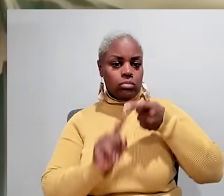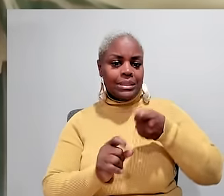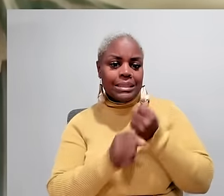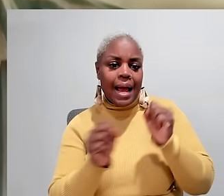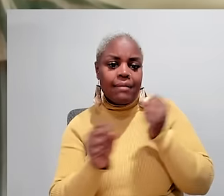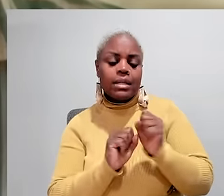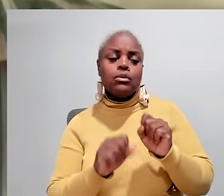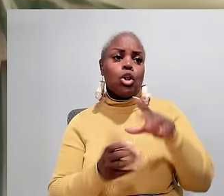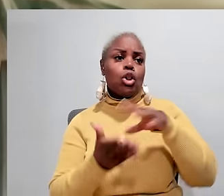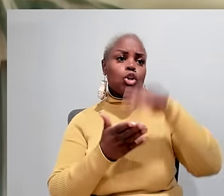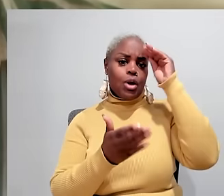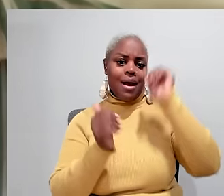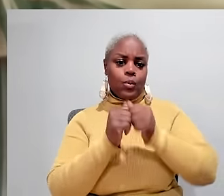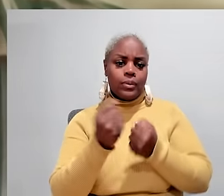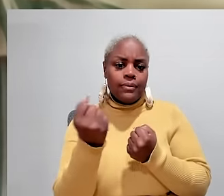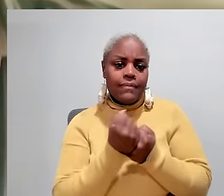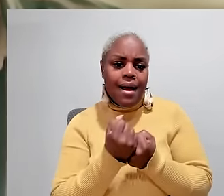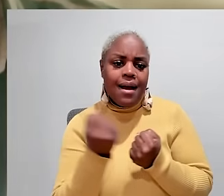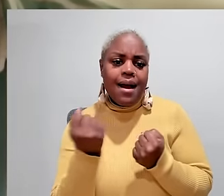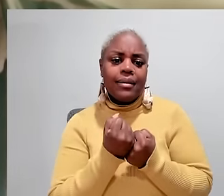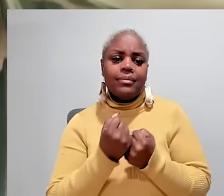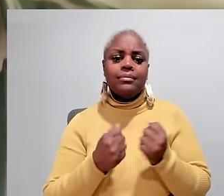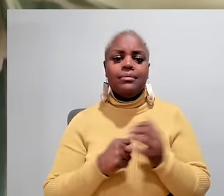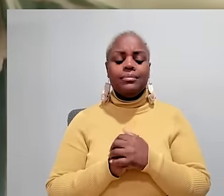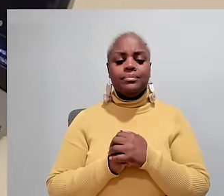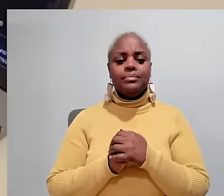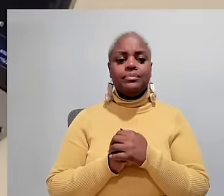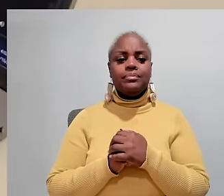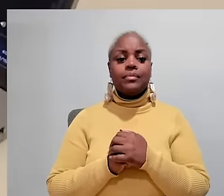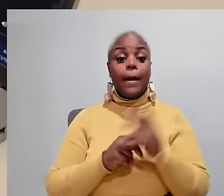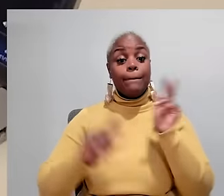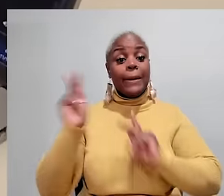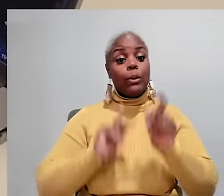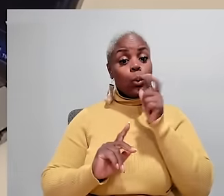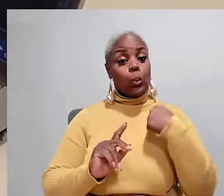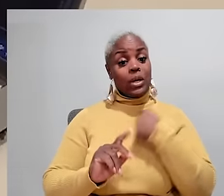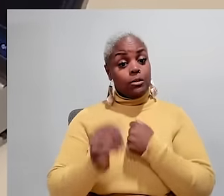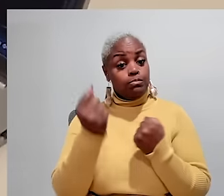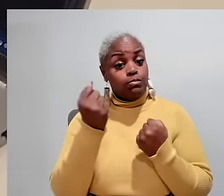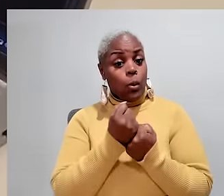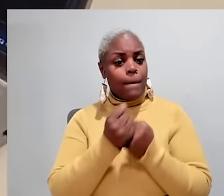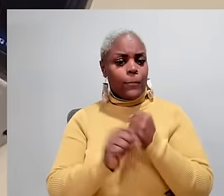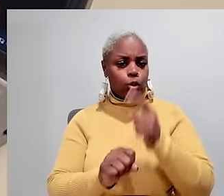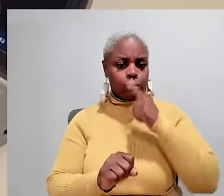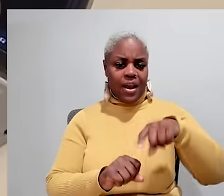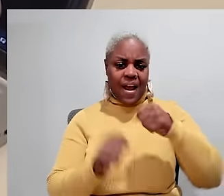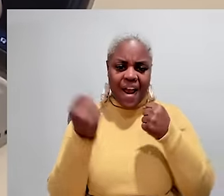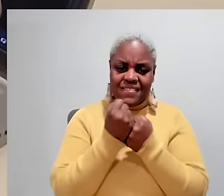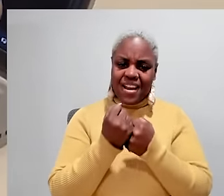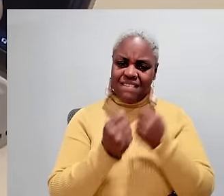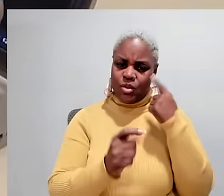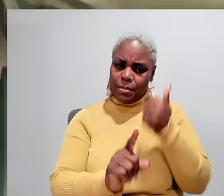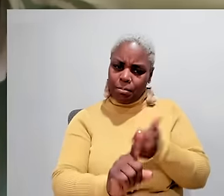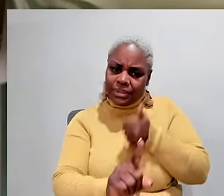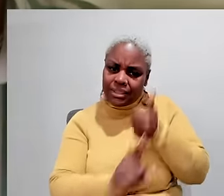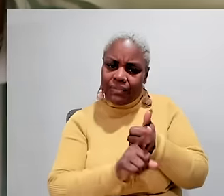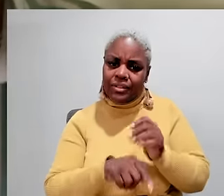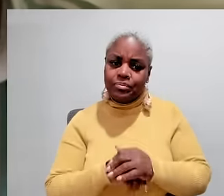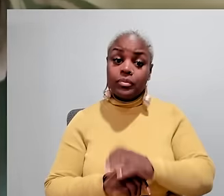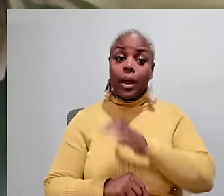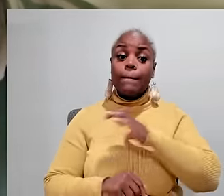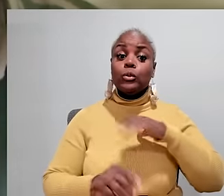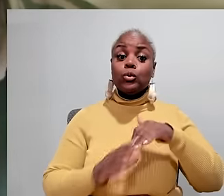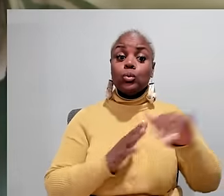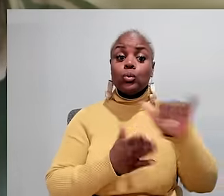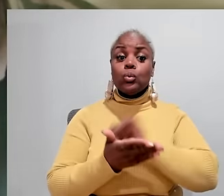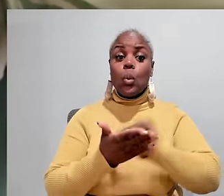ethical support and and that's important you learn about the safety you learn advocating with and for the people